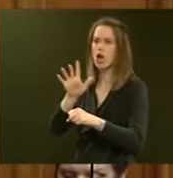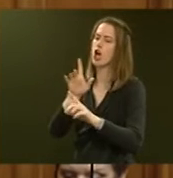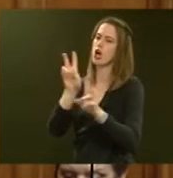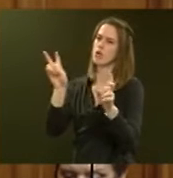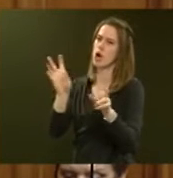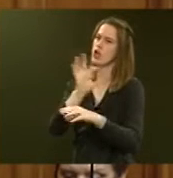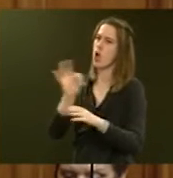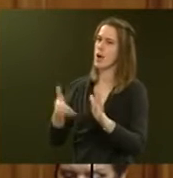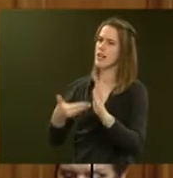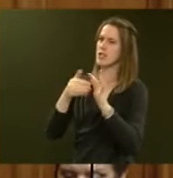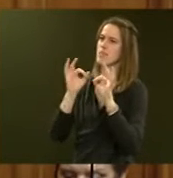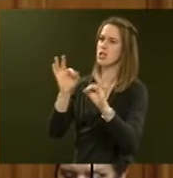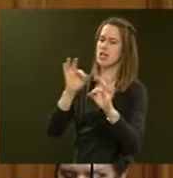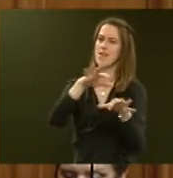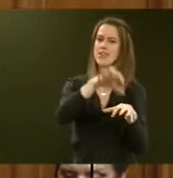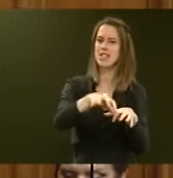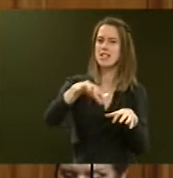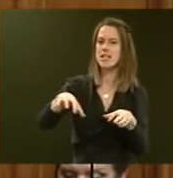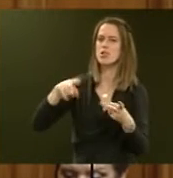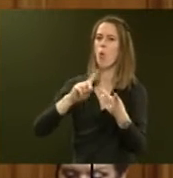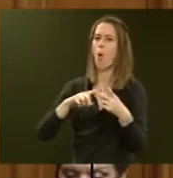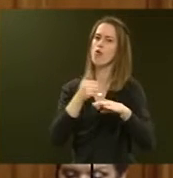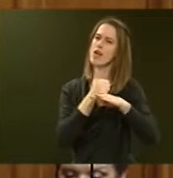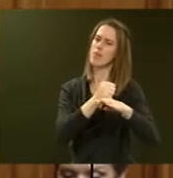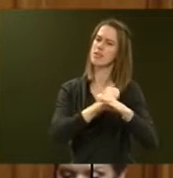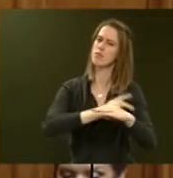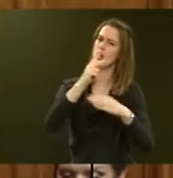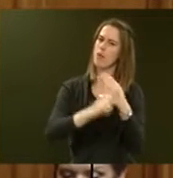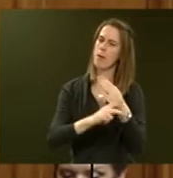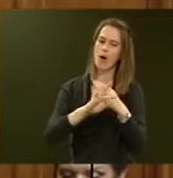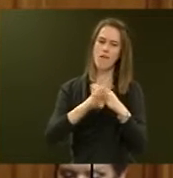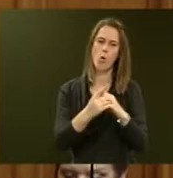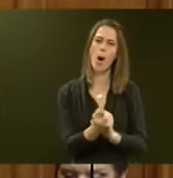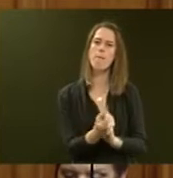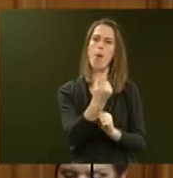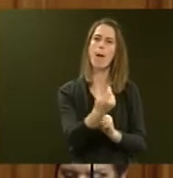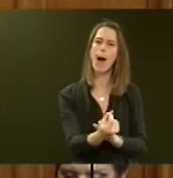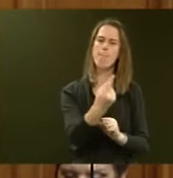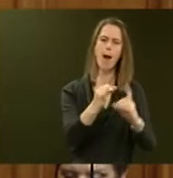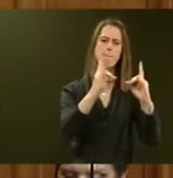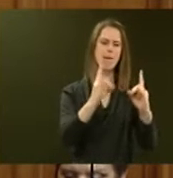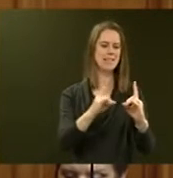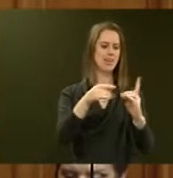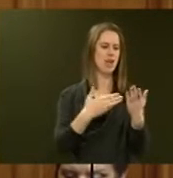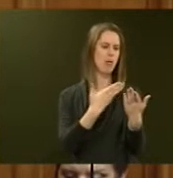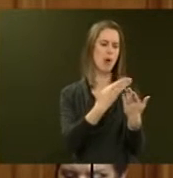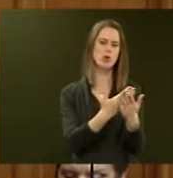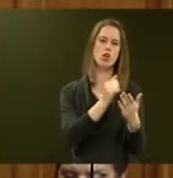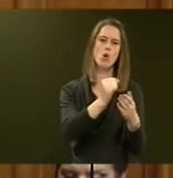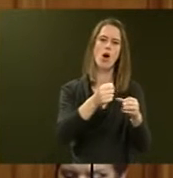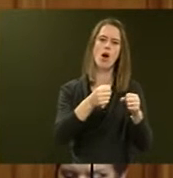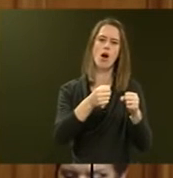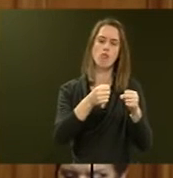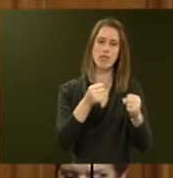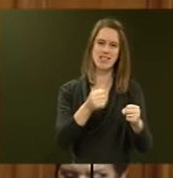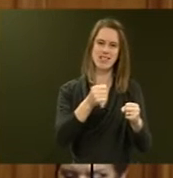facilities facilities and rehabilitation programs for the pop-up beds that are proposed in his prison capacity cabinet